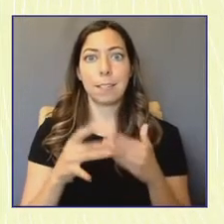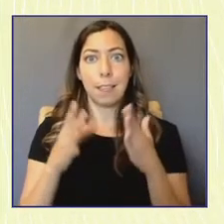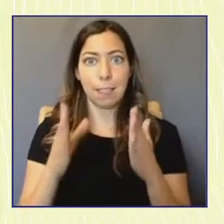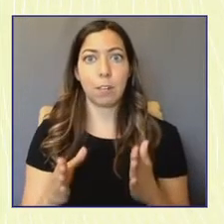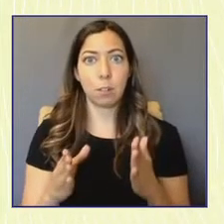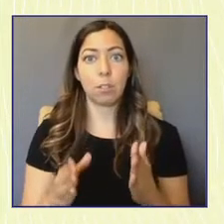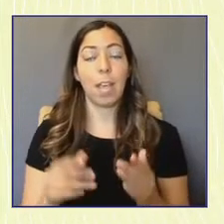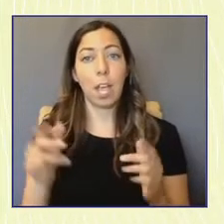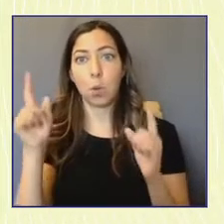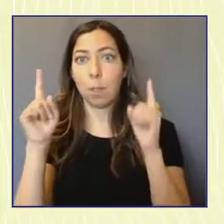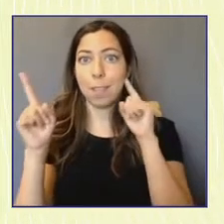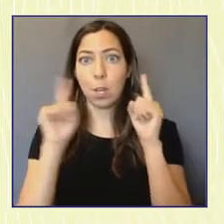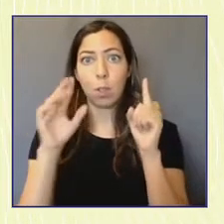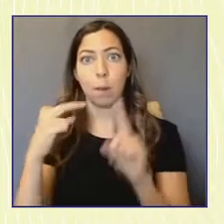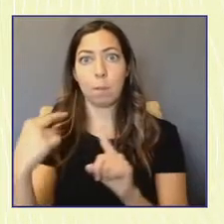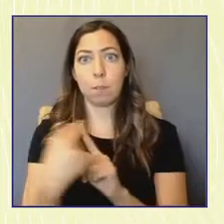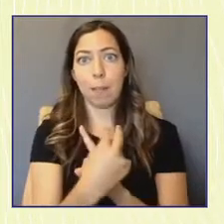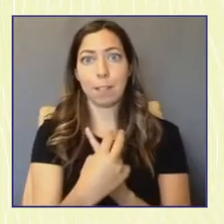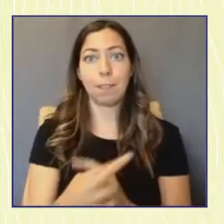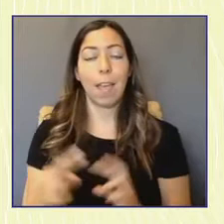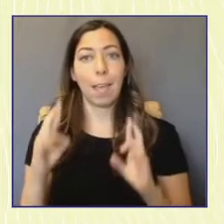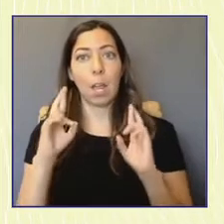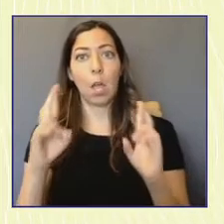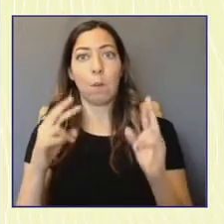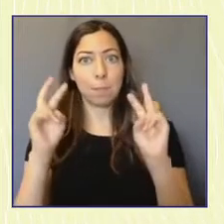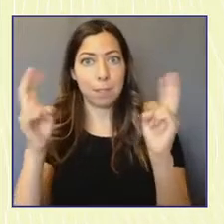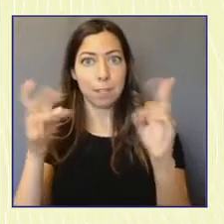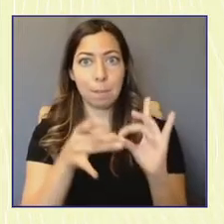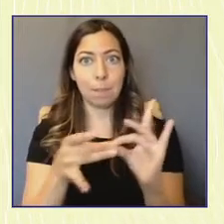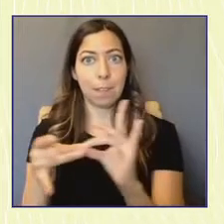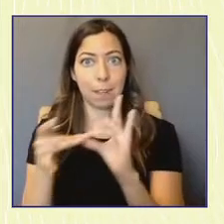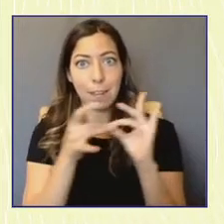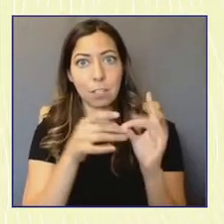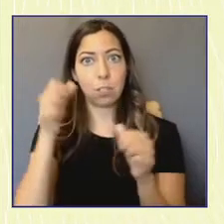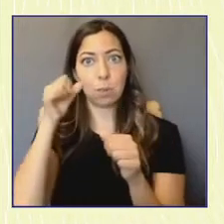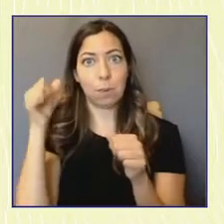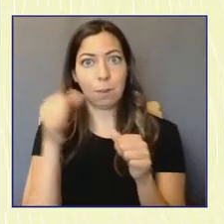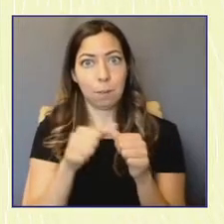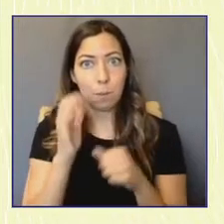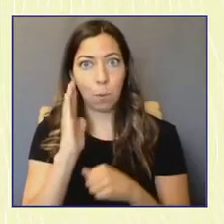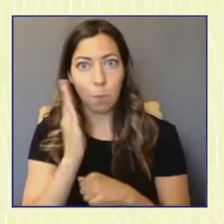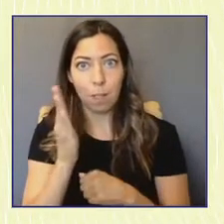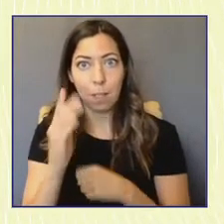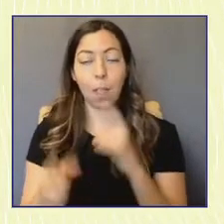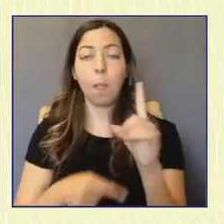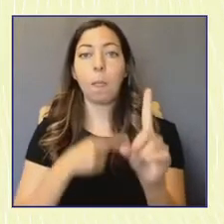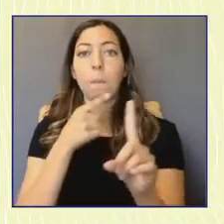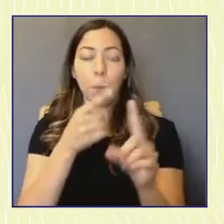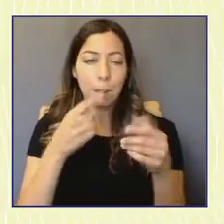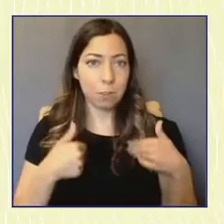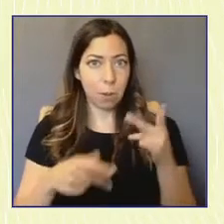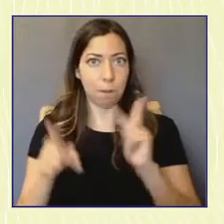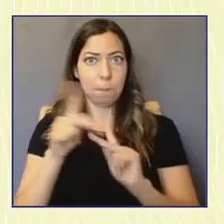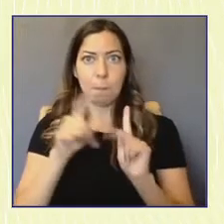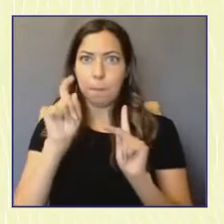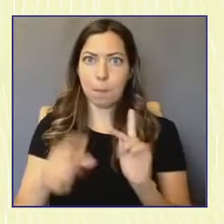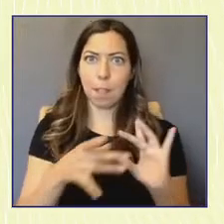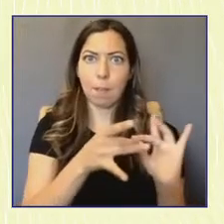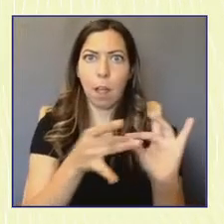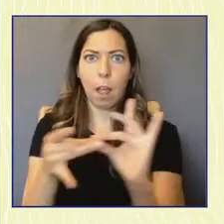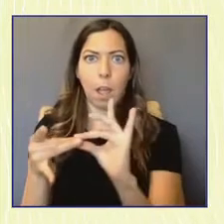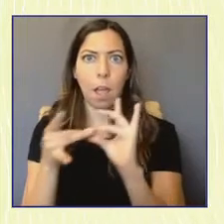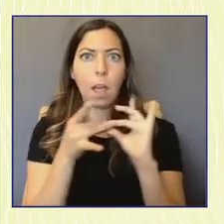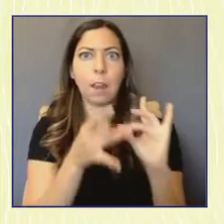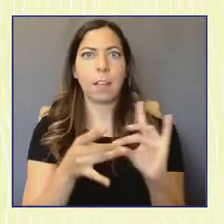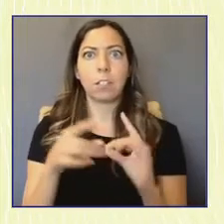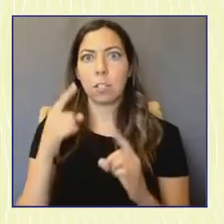connection in mind. The Circle Growing Voters framework is about ensuring all young people have multiple connections to elections and to civic life. That's only